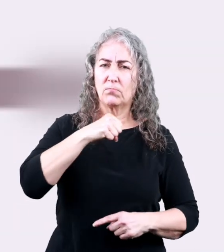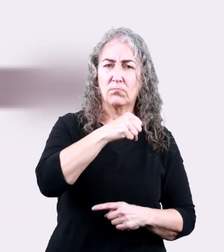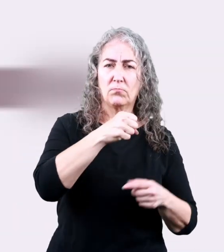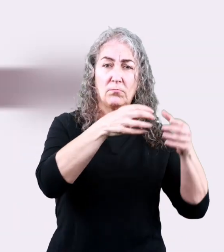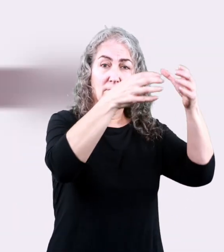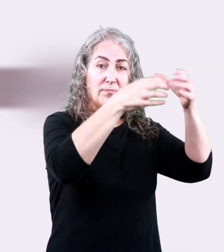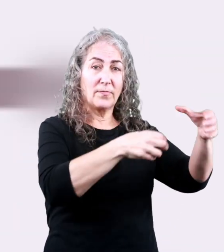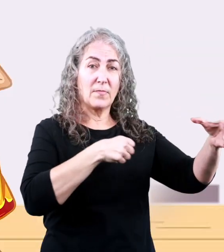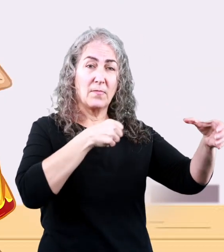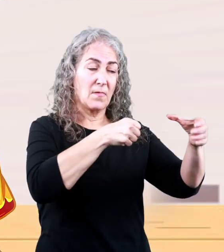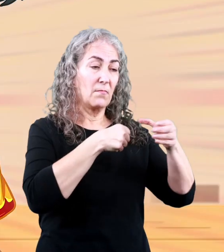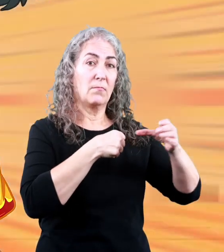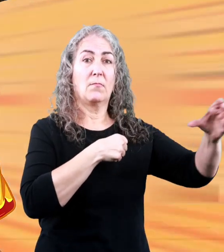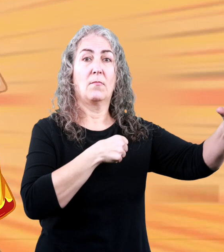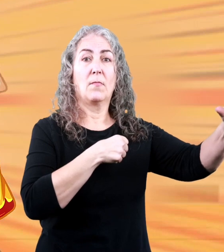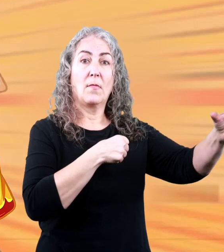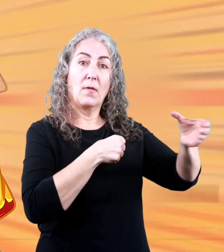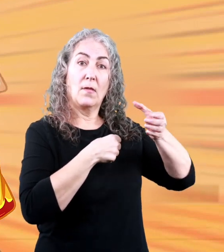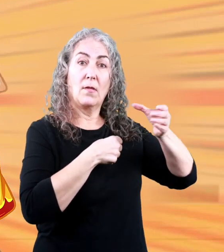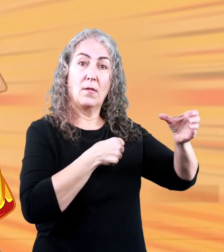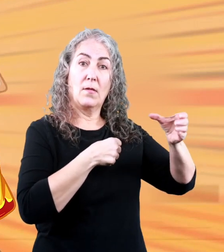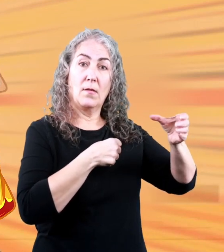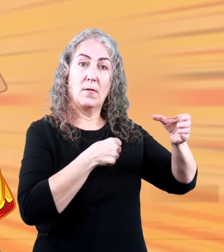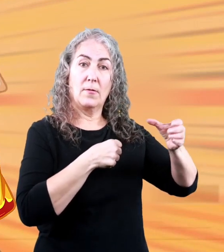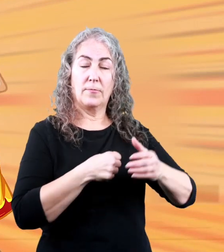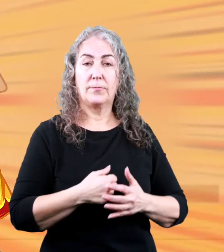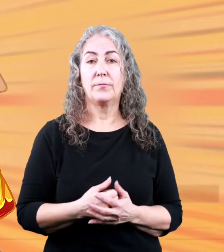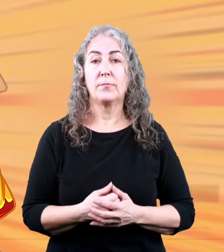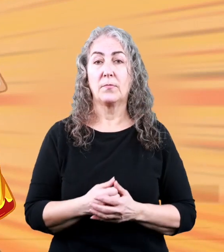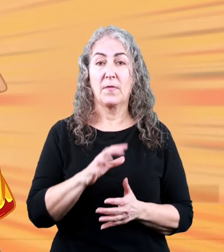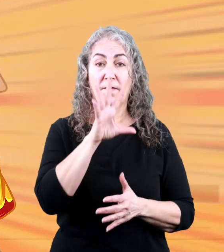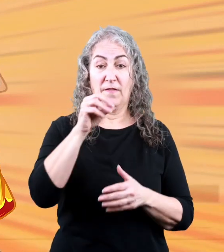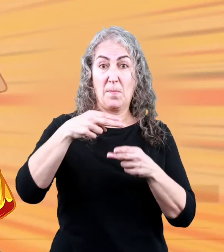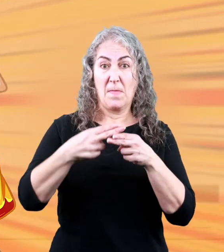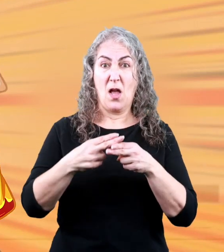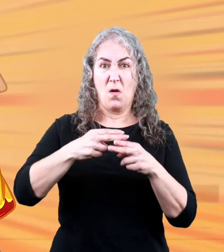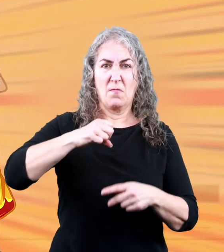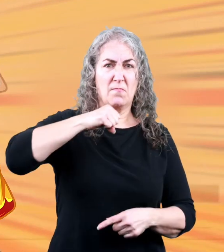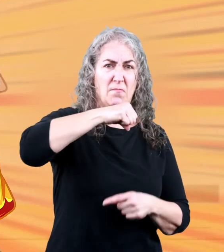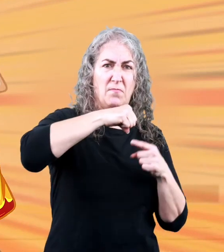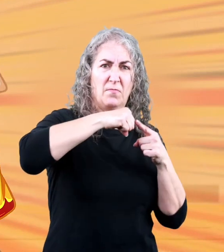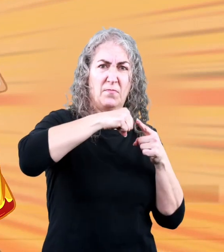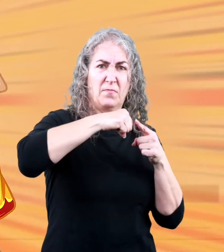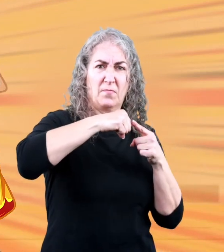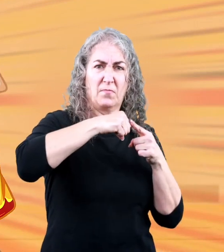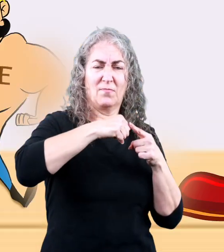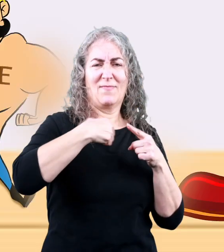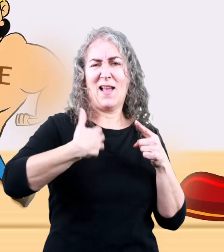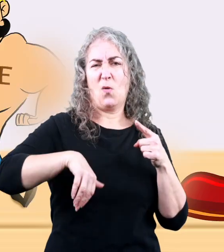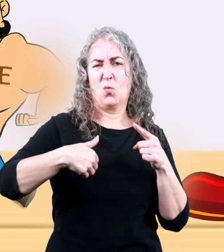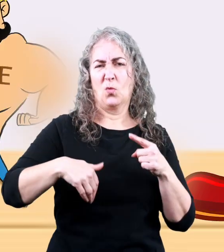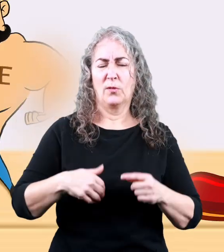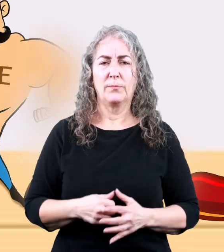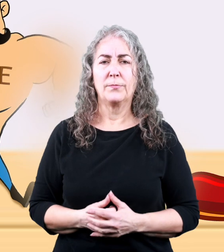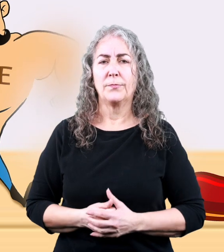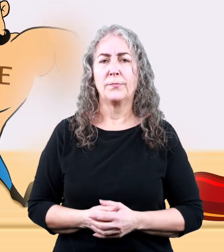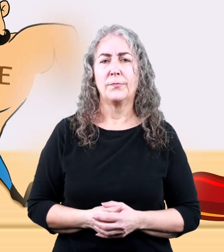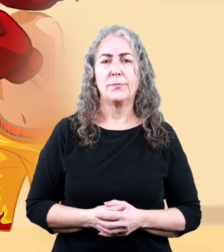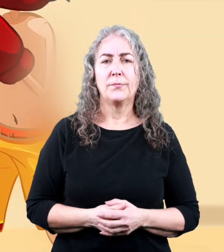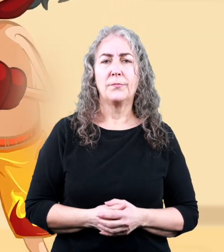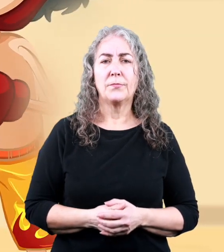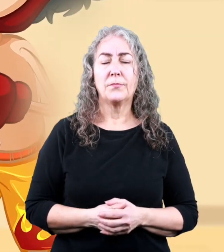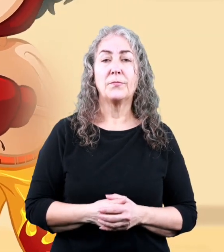that punching bag will also hit the boxer's fist with 50 pounds of force. Ouch!